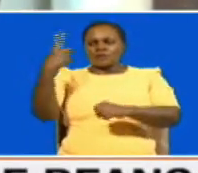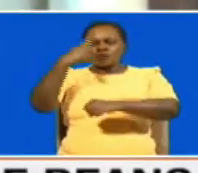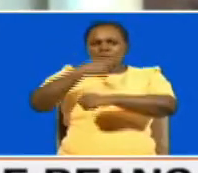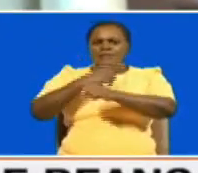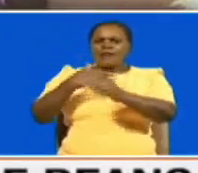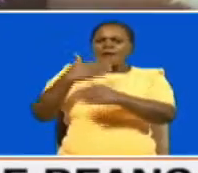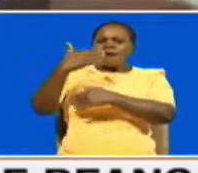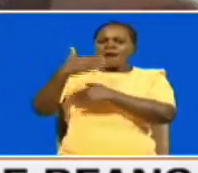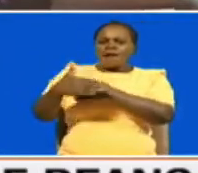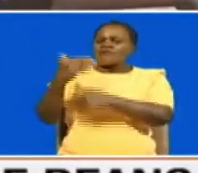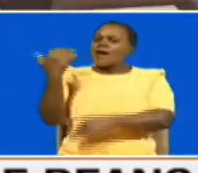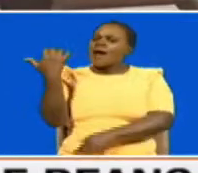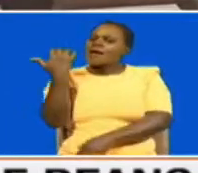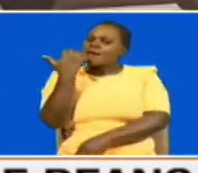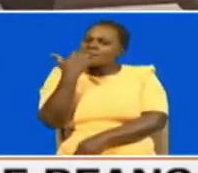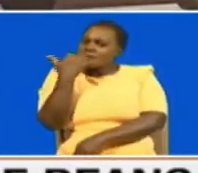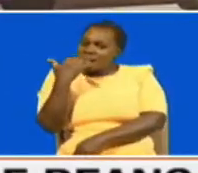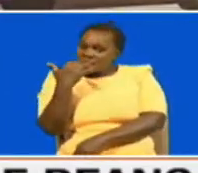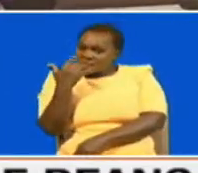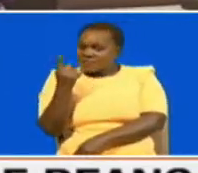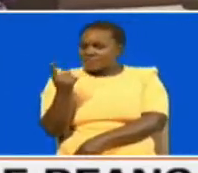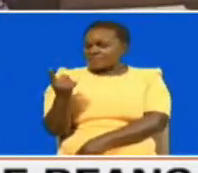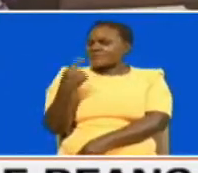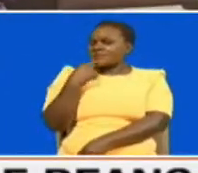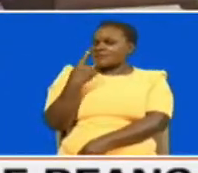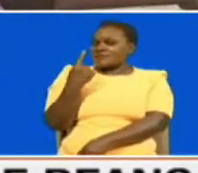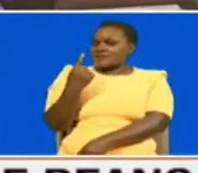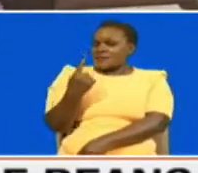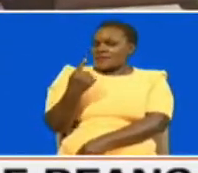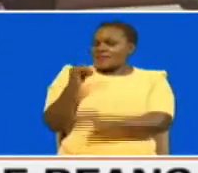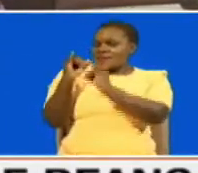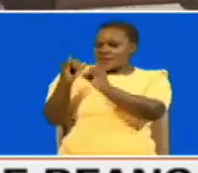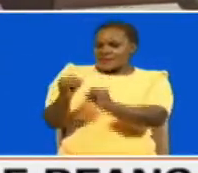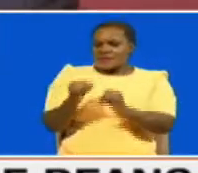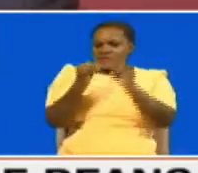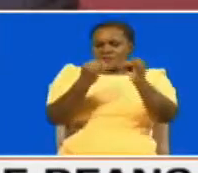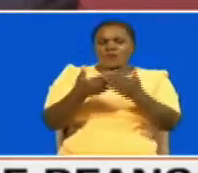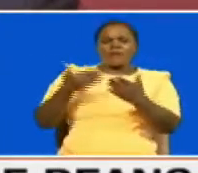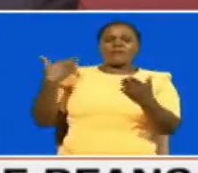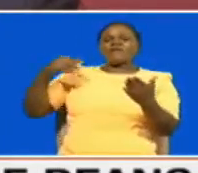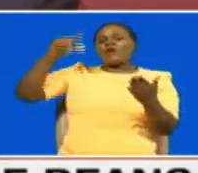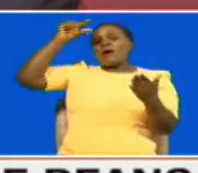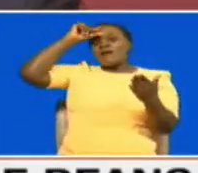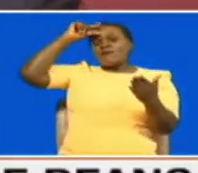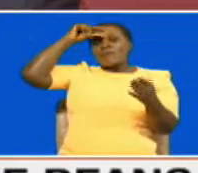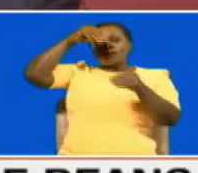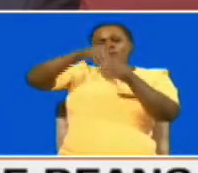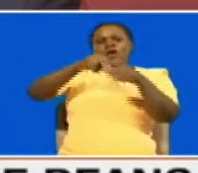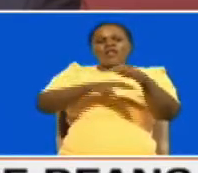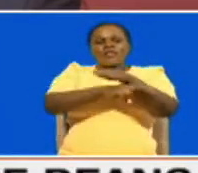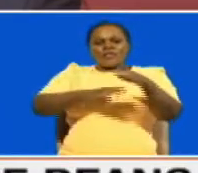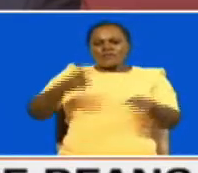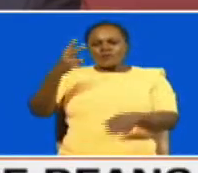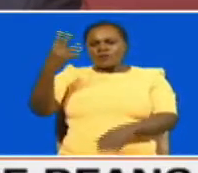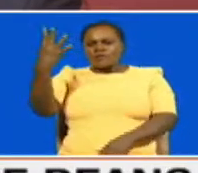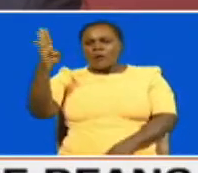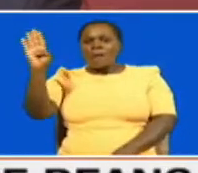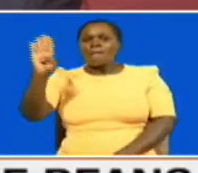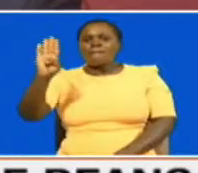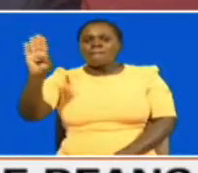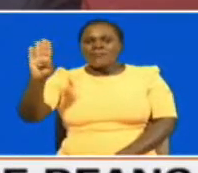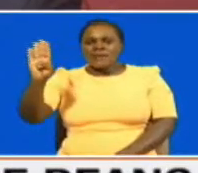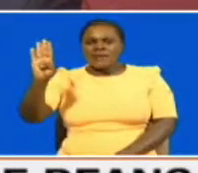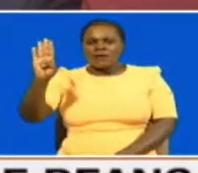days after deputy president rigadi gashagua claimed individuals in the previous regime stole 24 billion